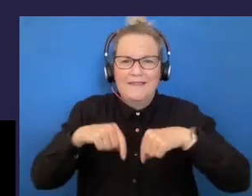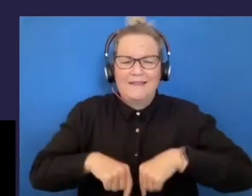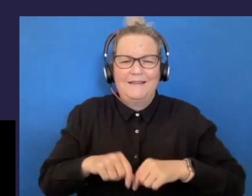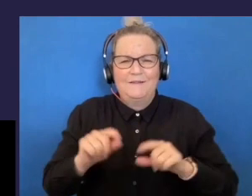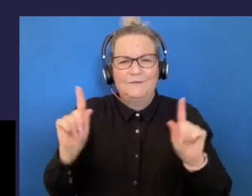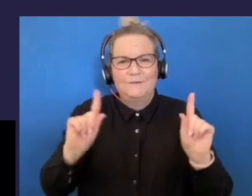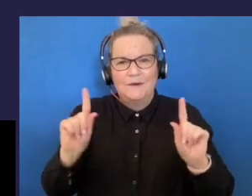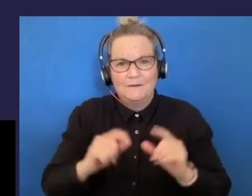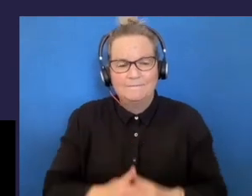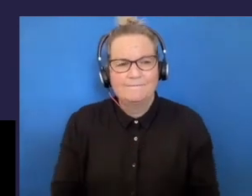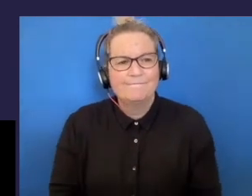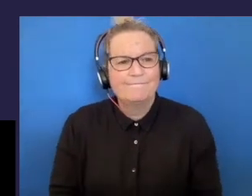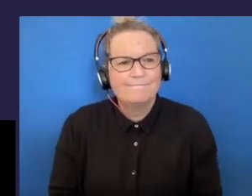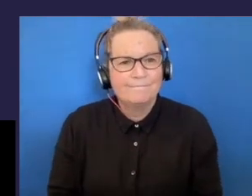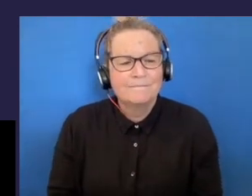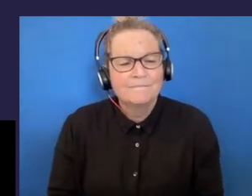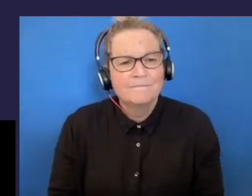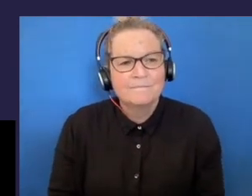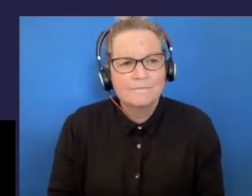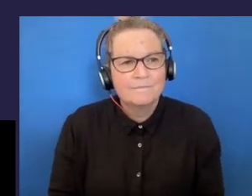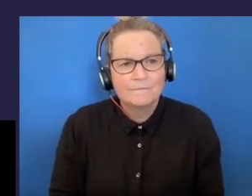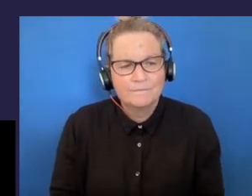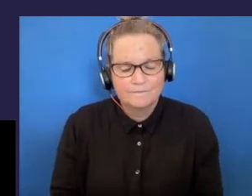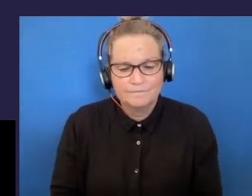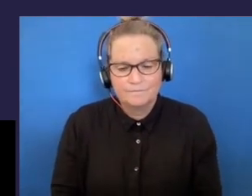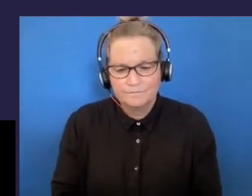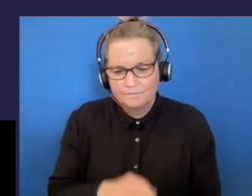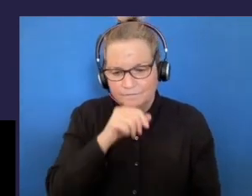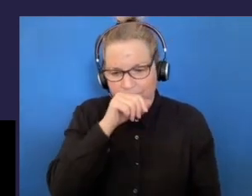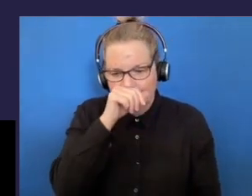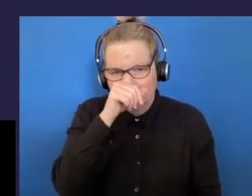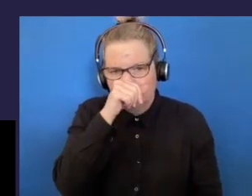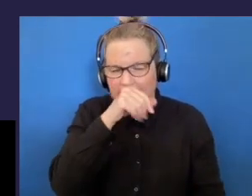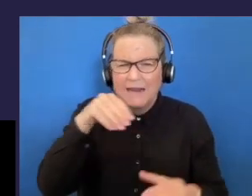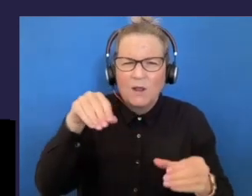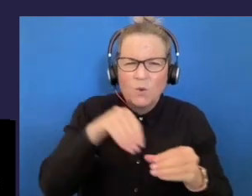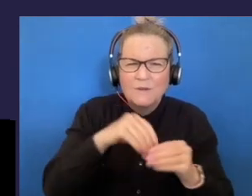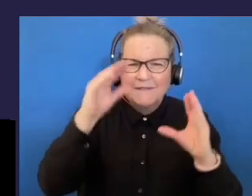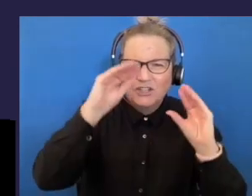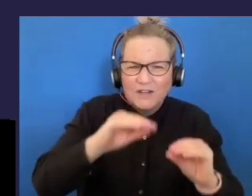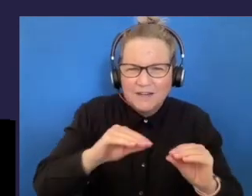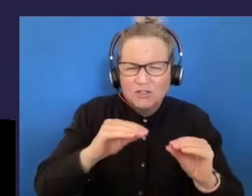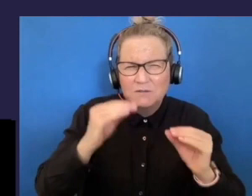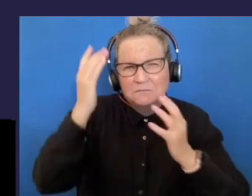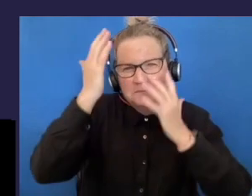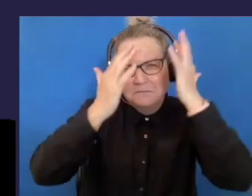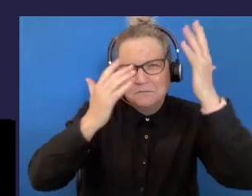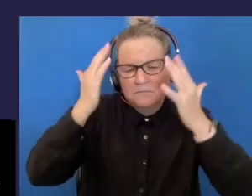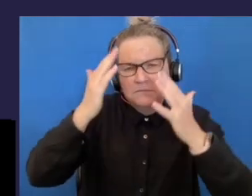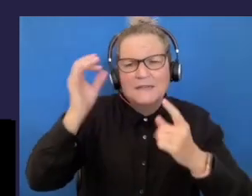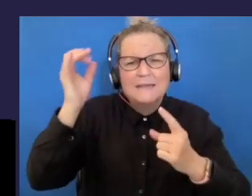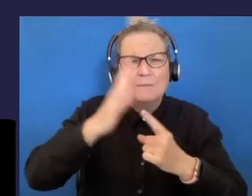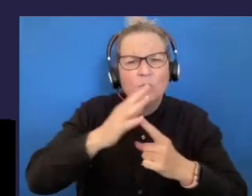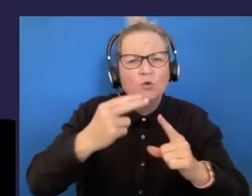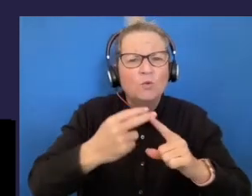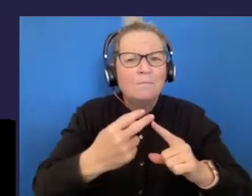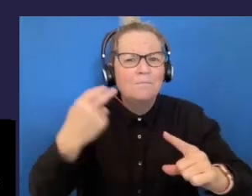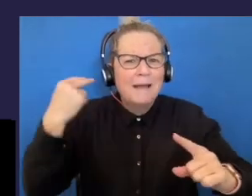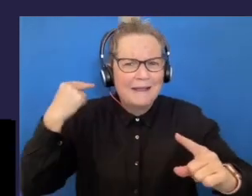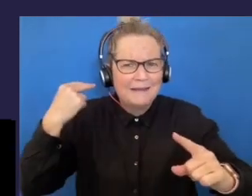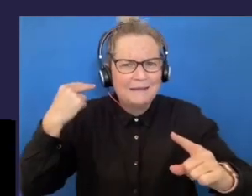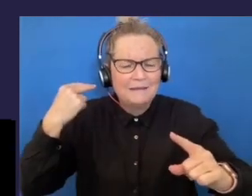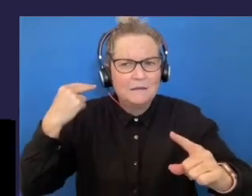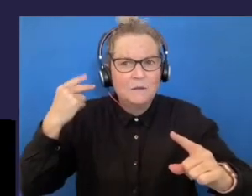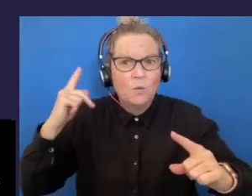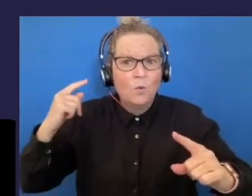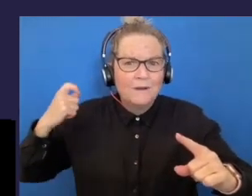When we consider inclusive education, it is important to connect with and understand the historical factors and contributions that have led to its